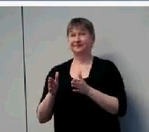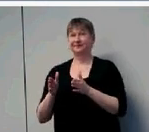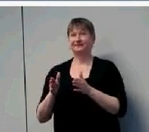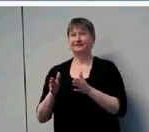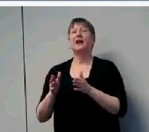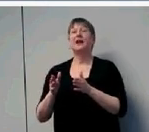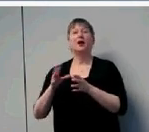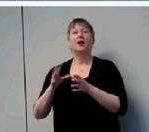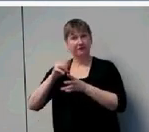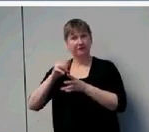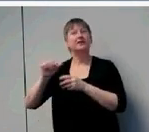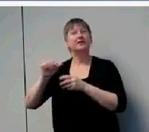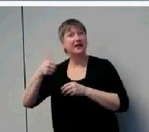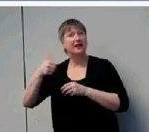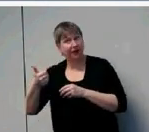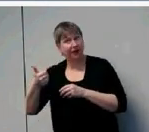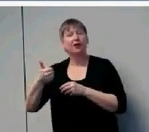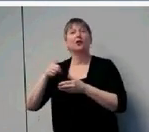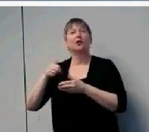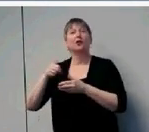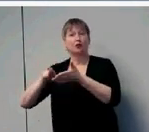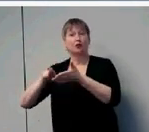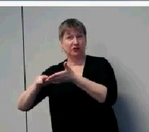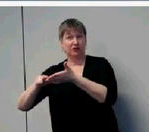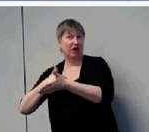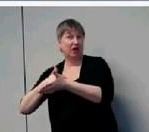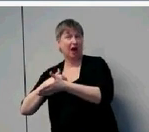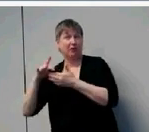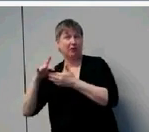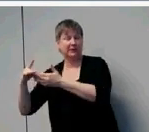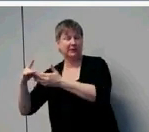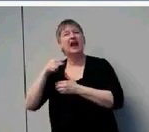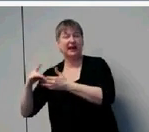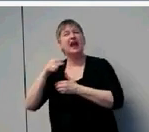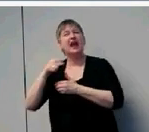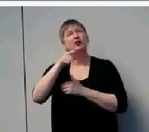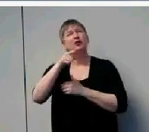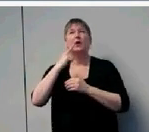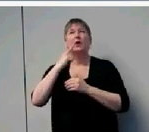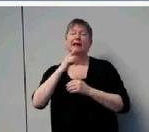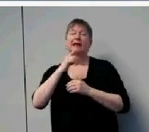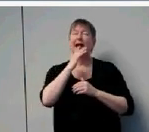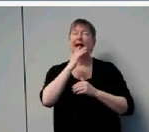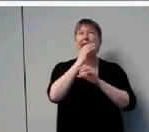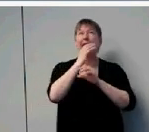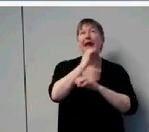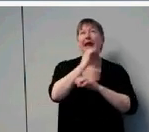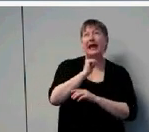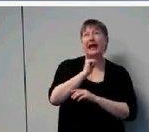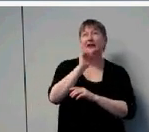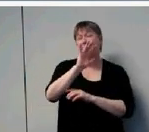study that I had done. And she was at the top of the curve around 16 months. But family circumstances